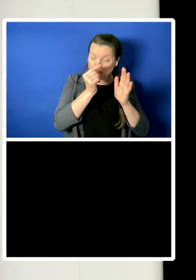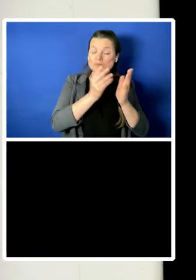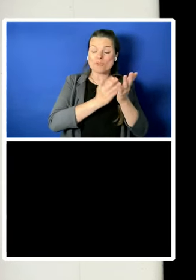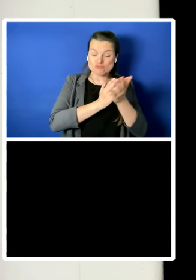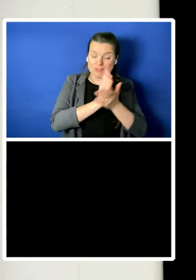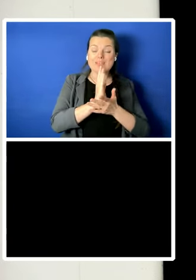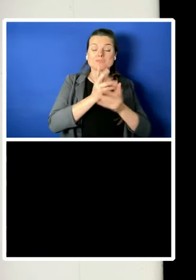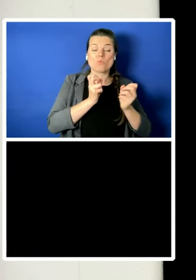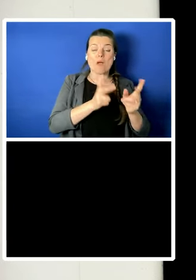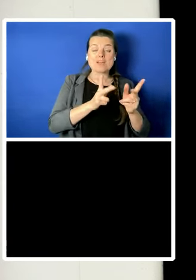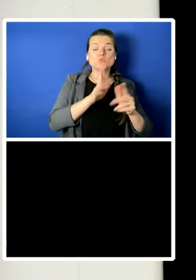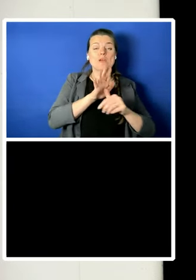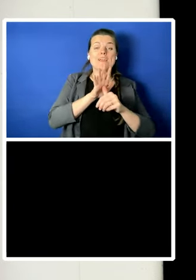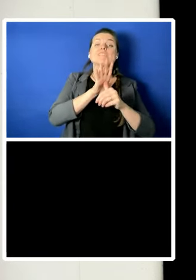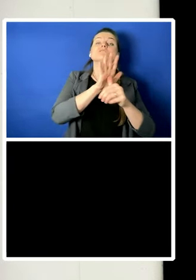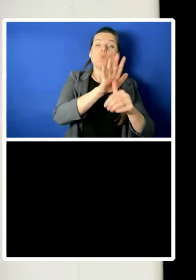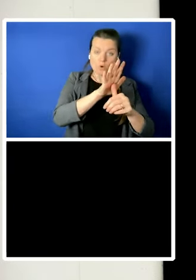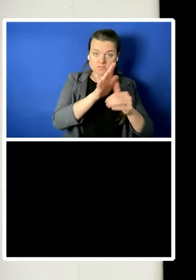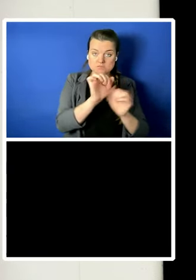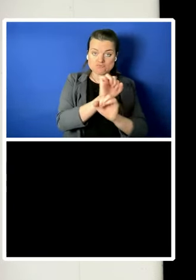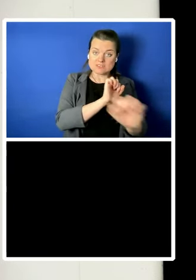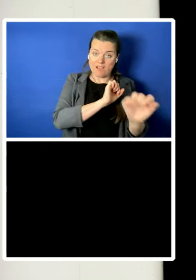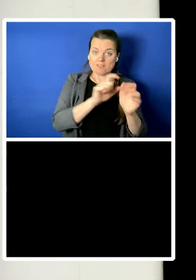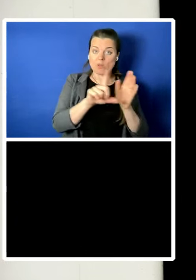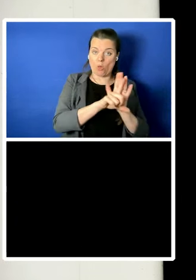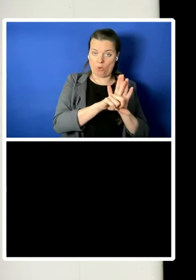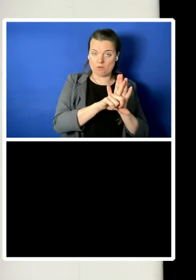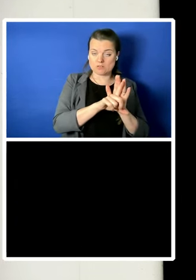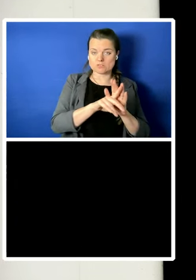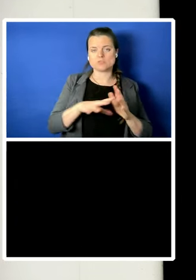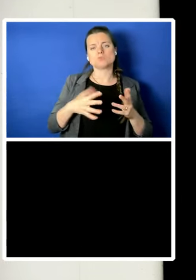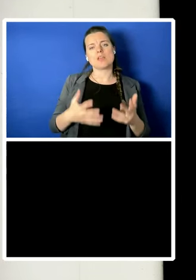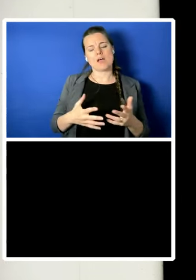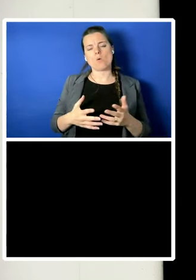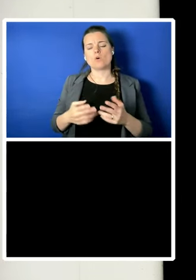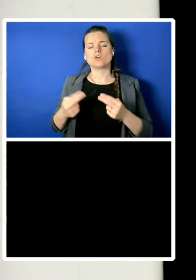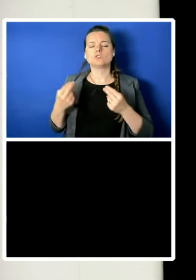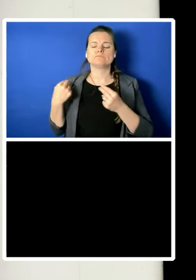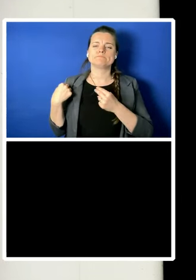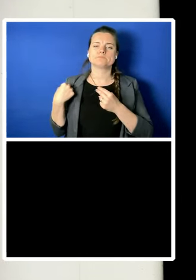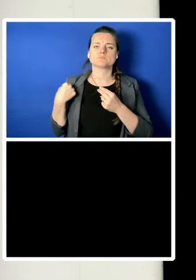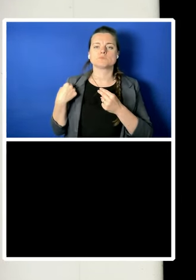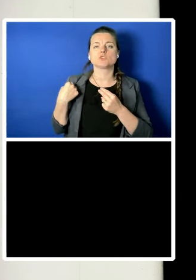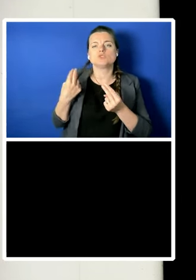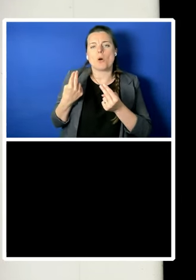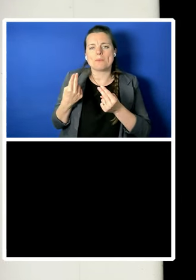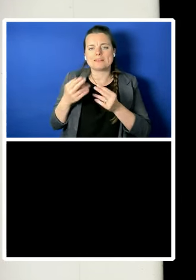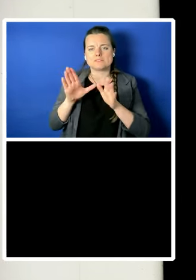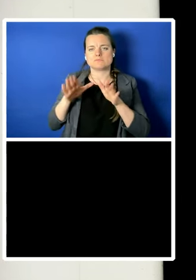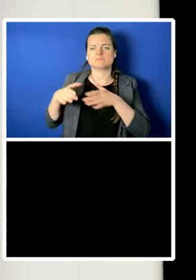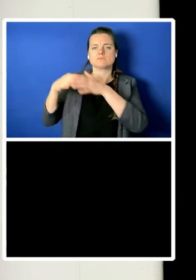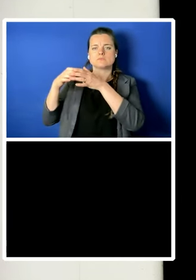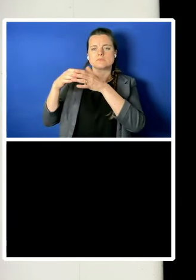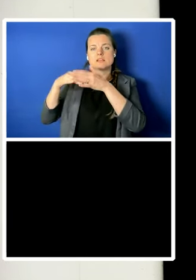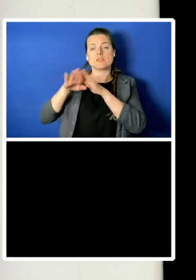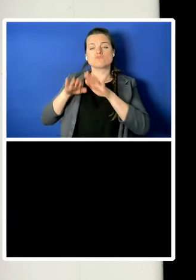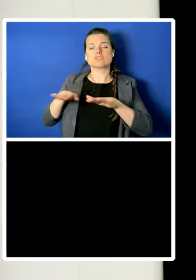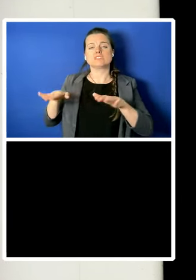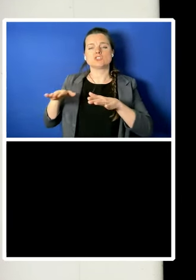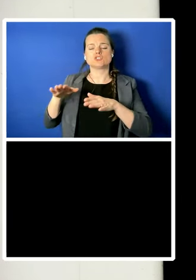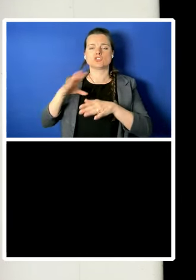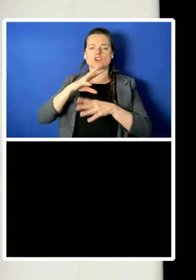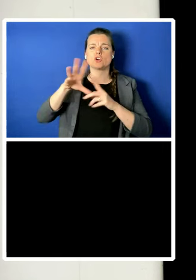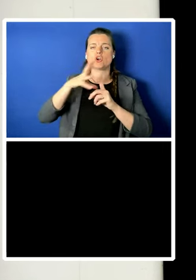Now that the dominant faction within the British Conservative Party has taken back control